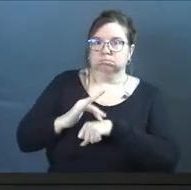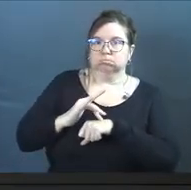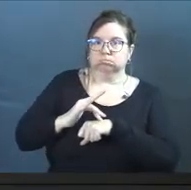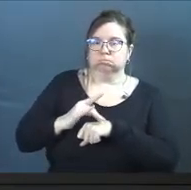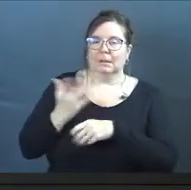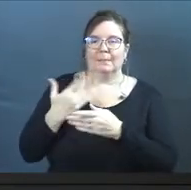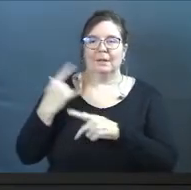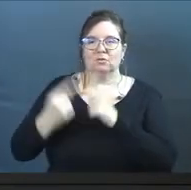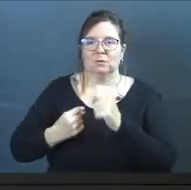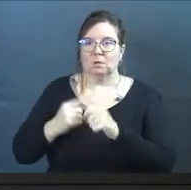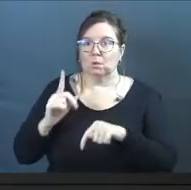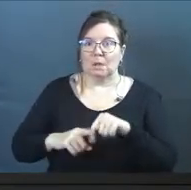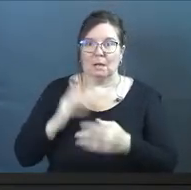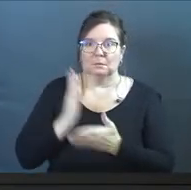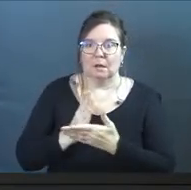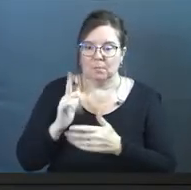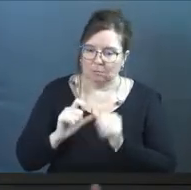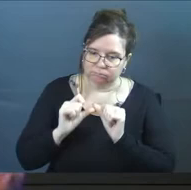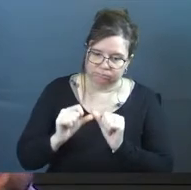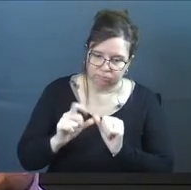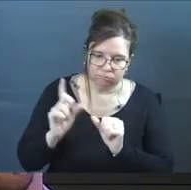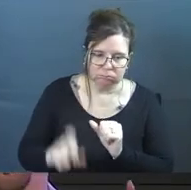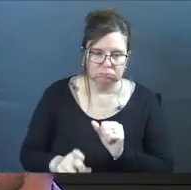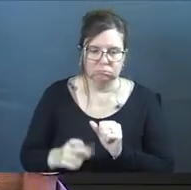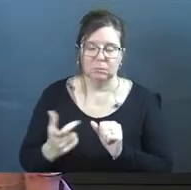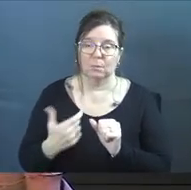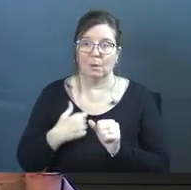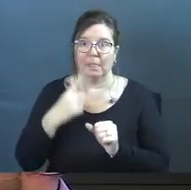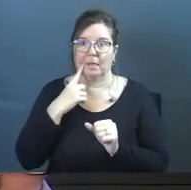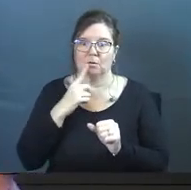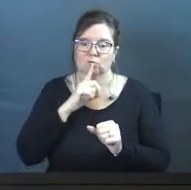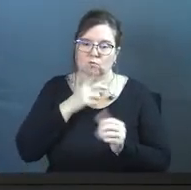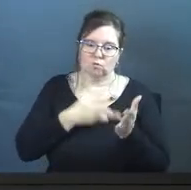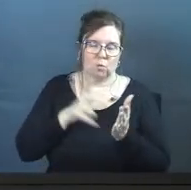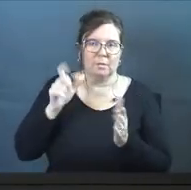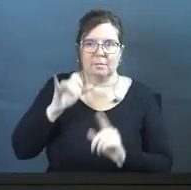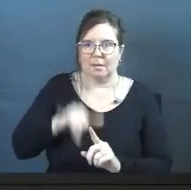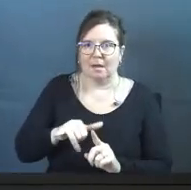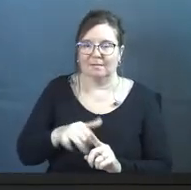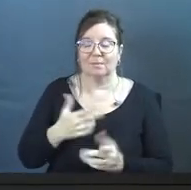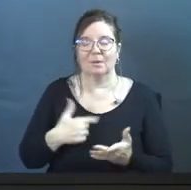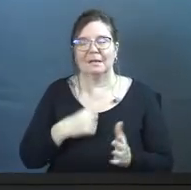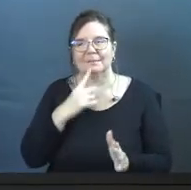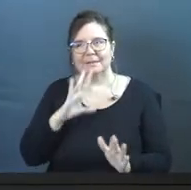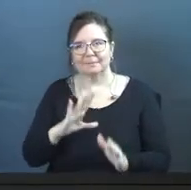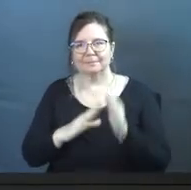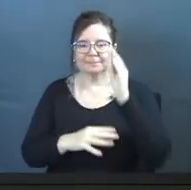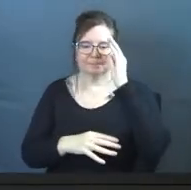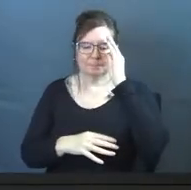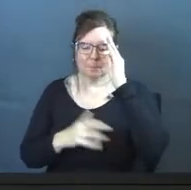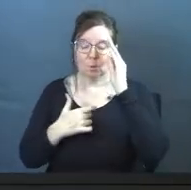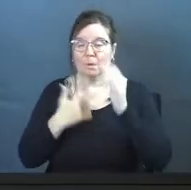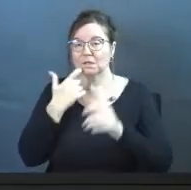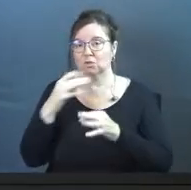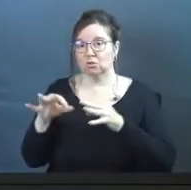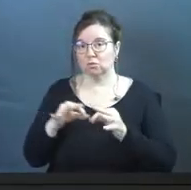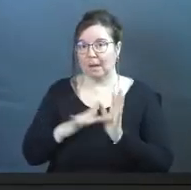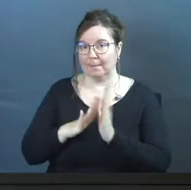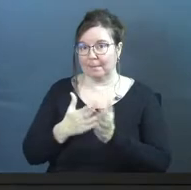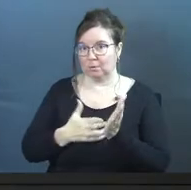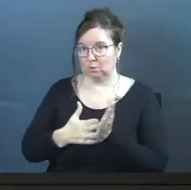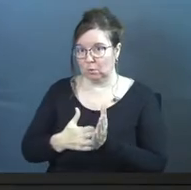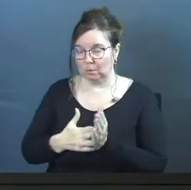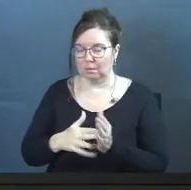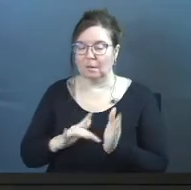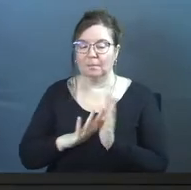traditions might fall in the vein of that we hold to be truth. And here's why I'm saying truth. If we just described biblical truth,